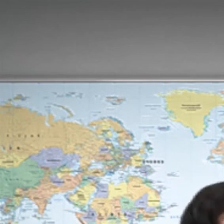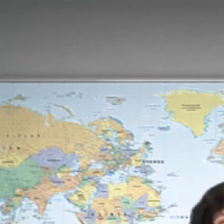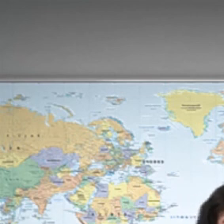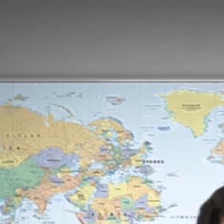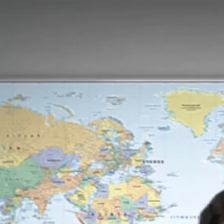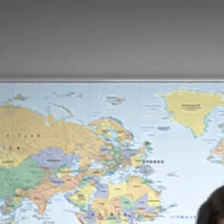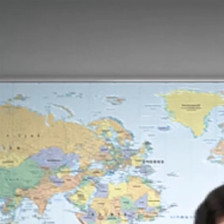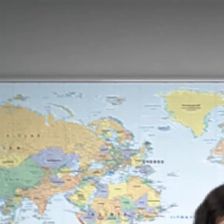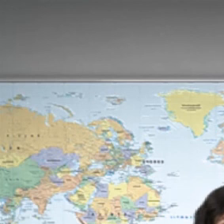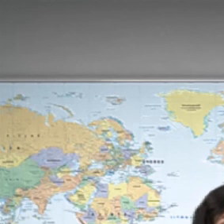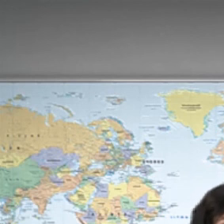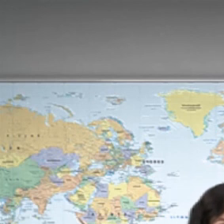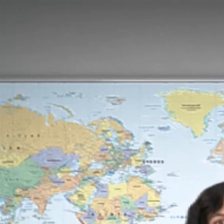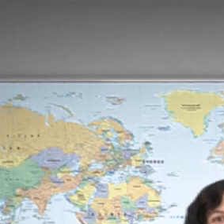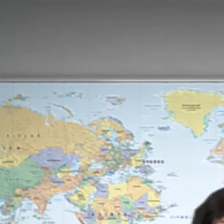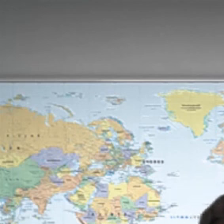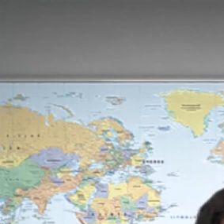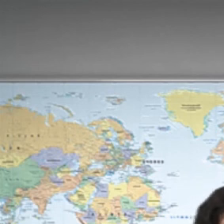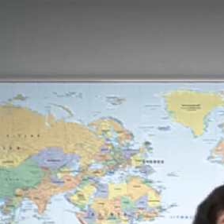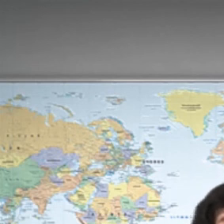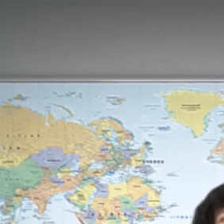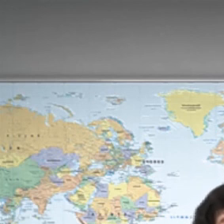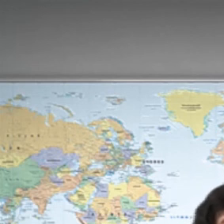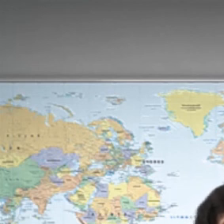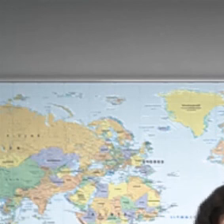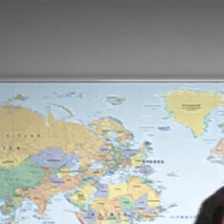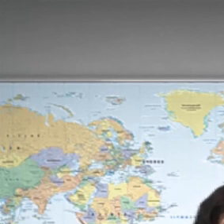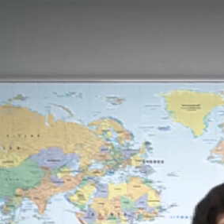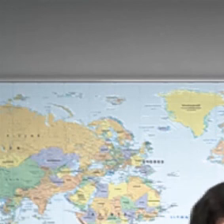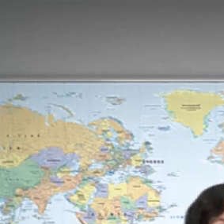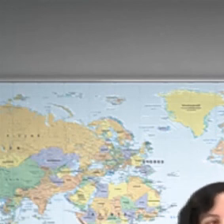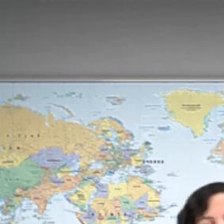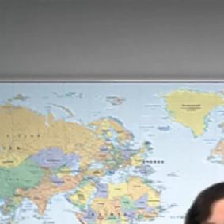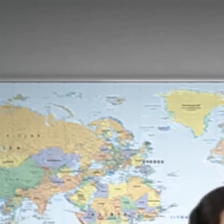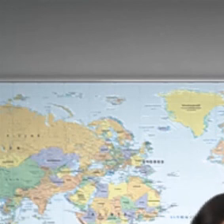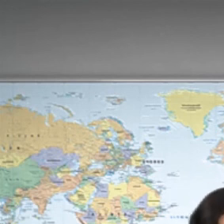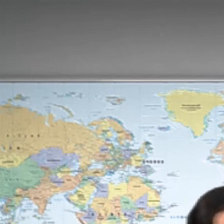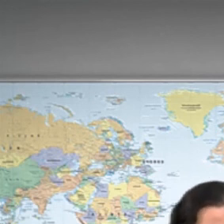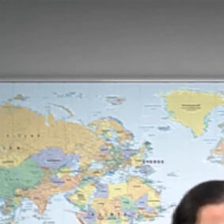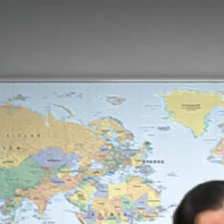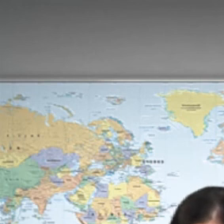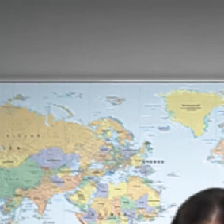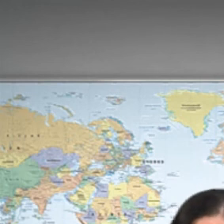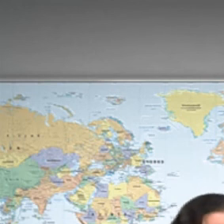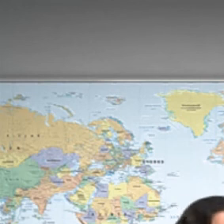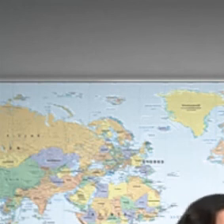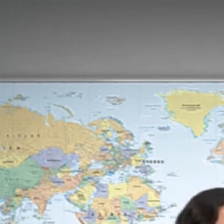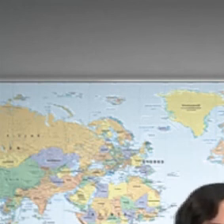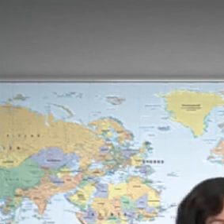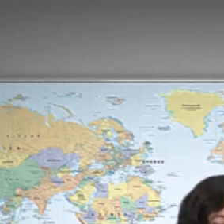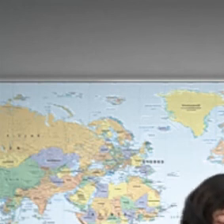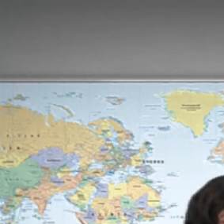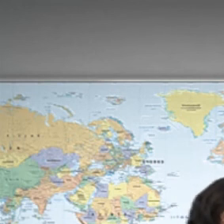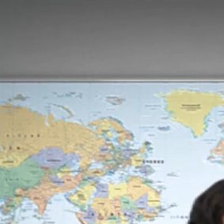to be able to have so many teachers come in and tell us who they are and their experience here at NMH so today I have another lovely guest but before